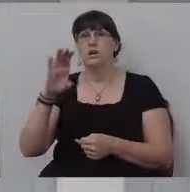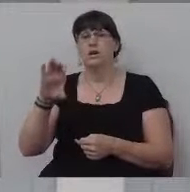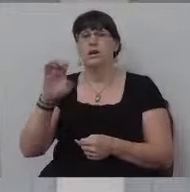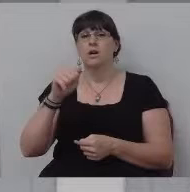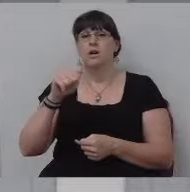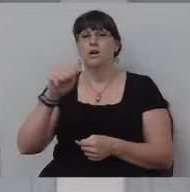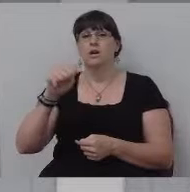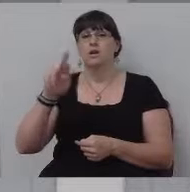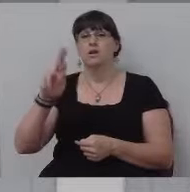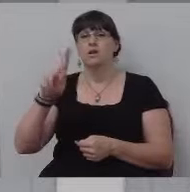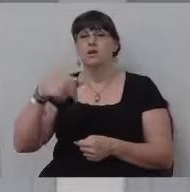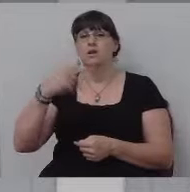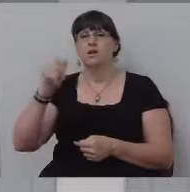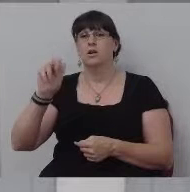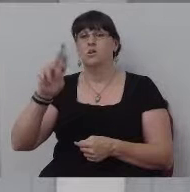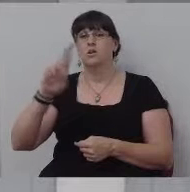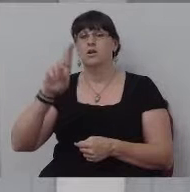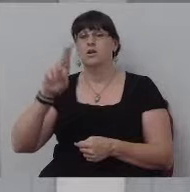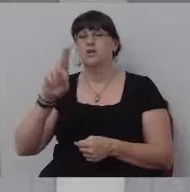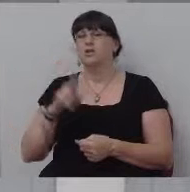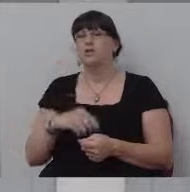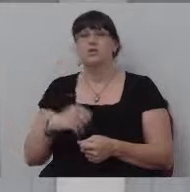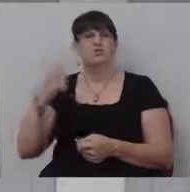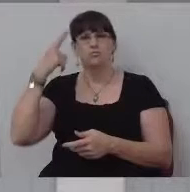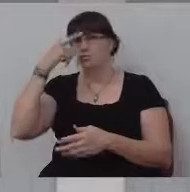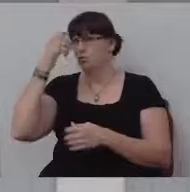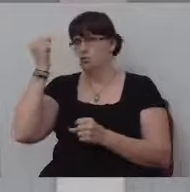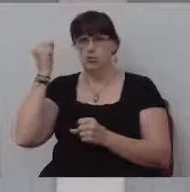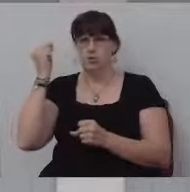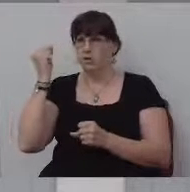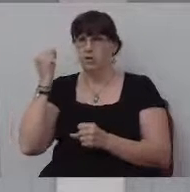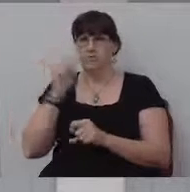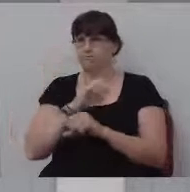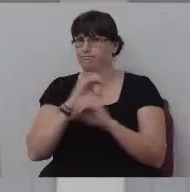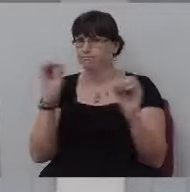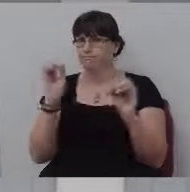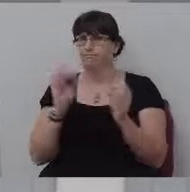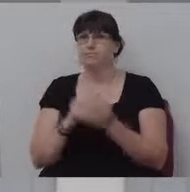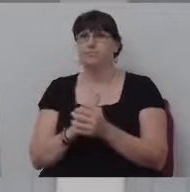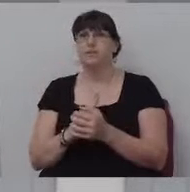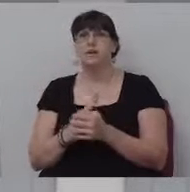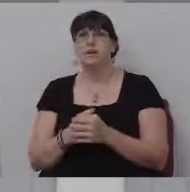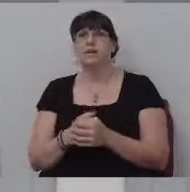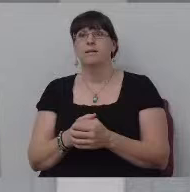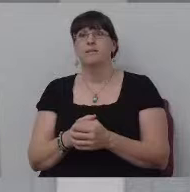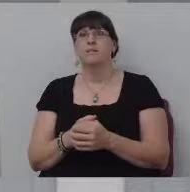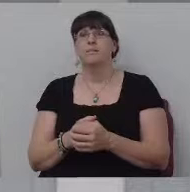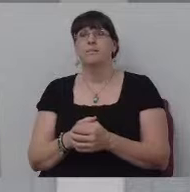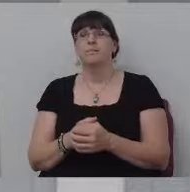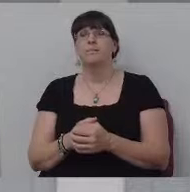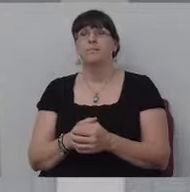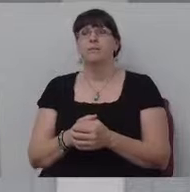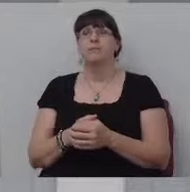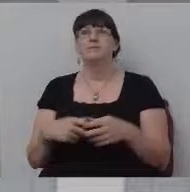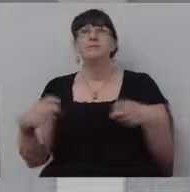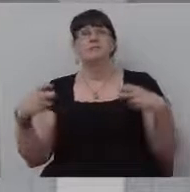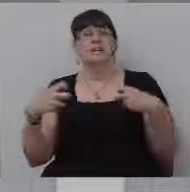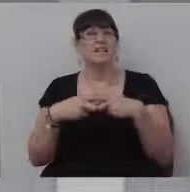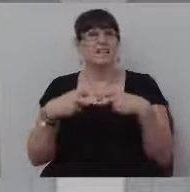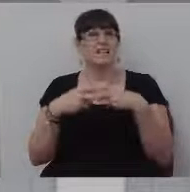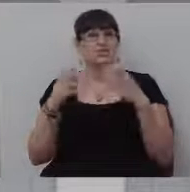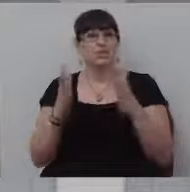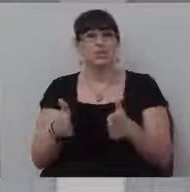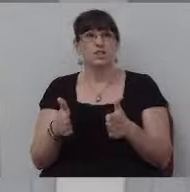Anything made of wood, never trust anything made of a wood. Or someone who made it. You don't trust a toothpick. Electricians